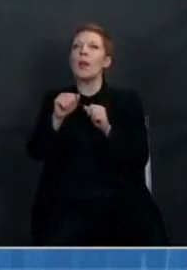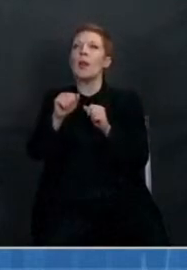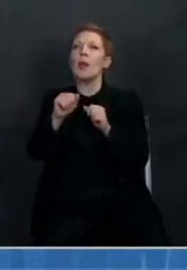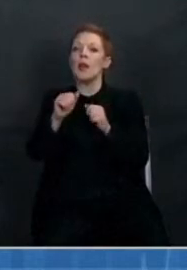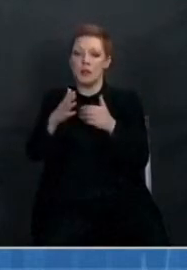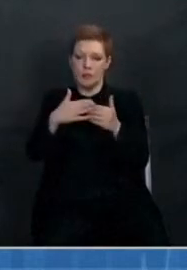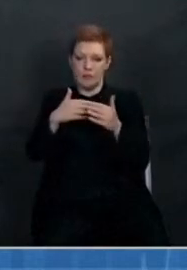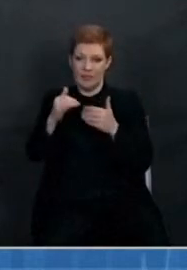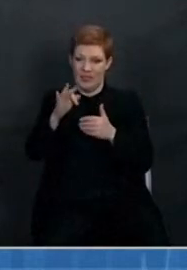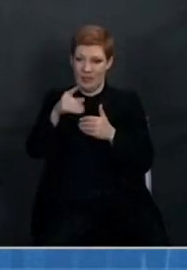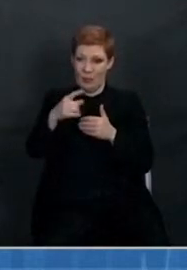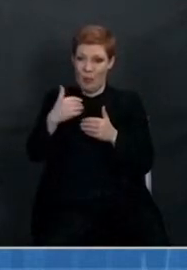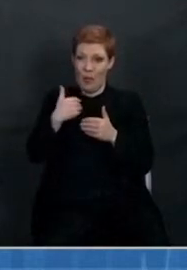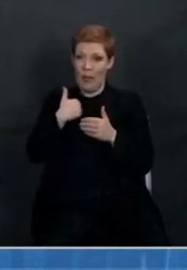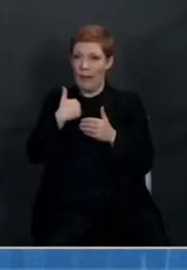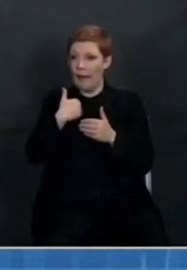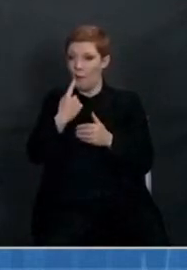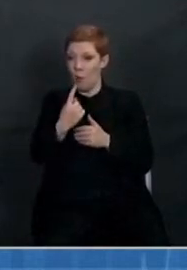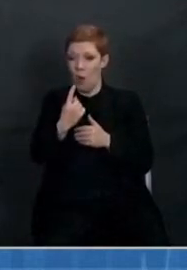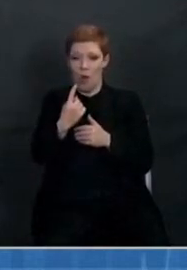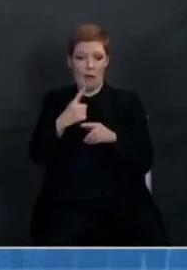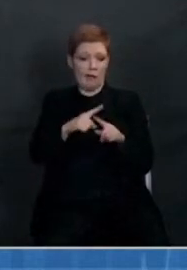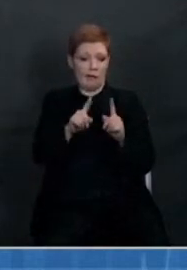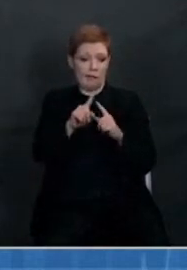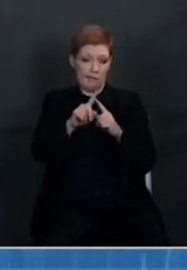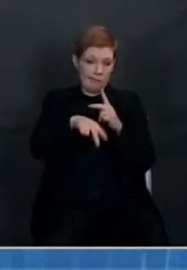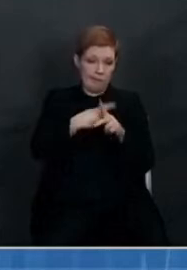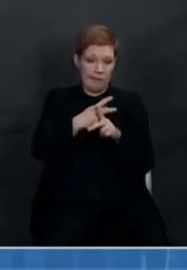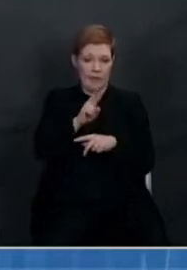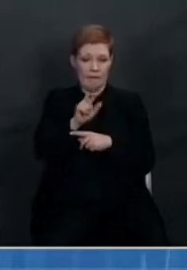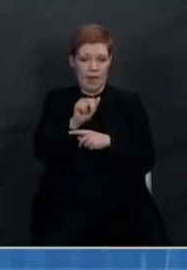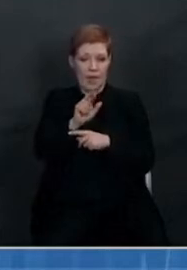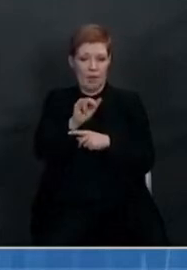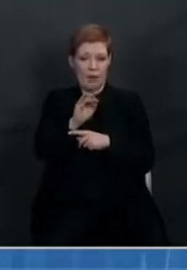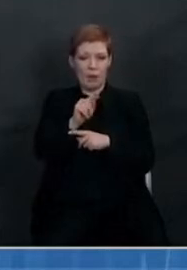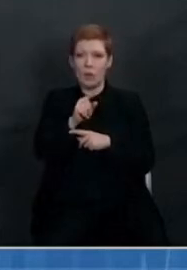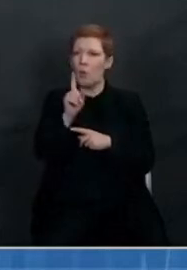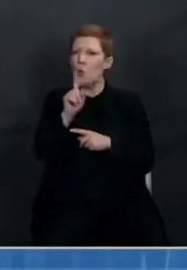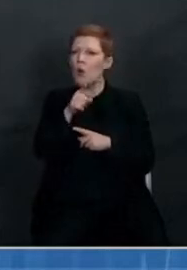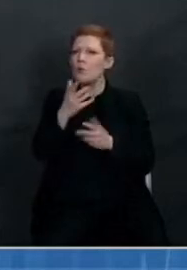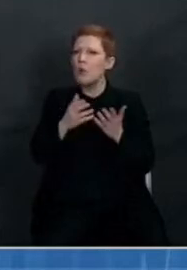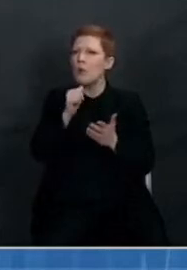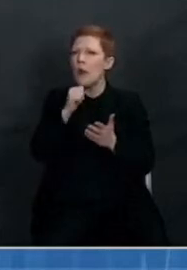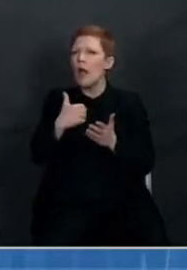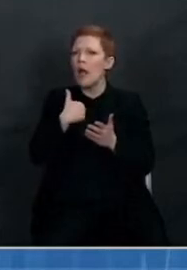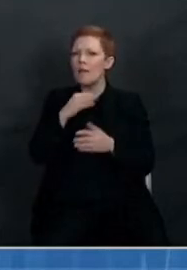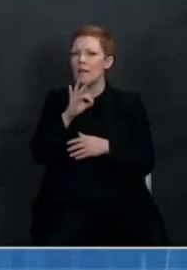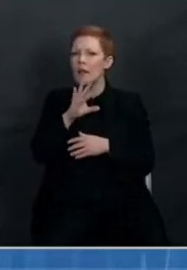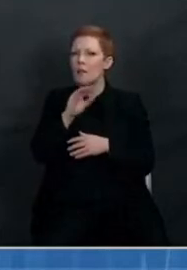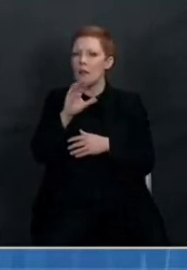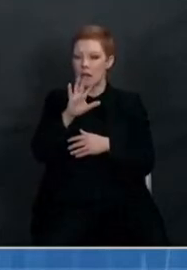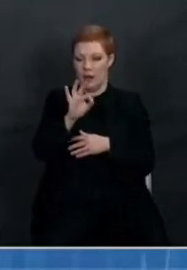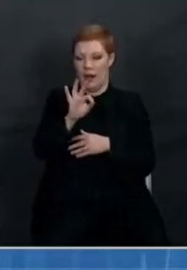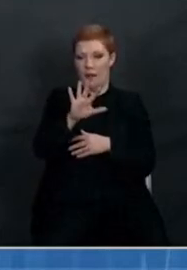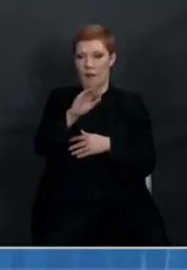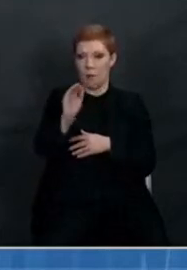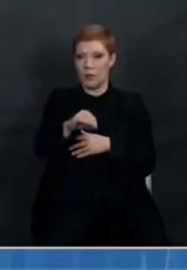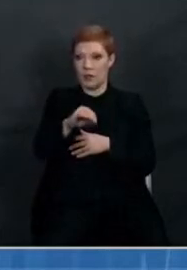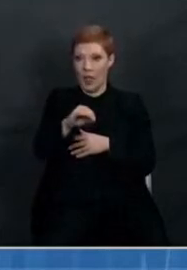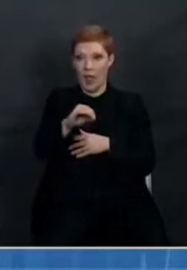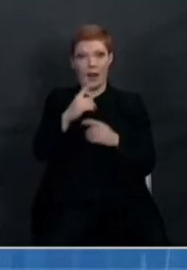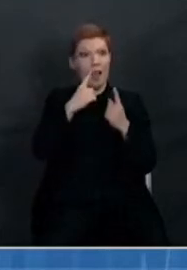variant circulating in which you may not have a 95% efficacy to prevent infection,